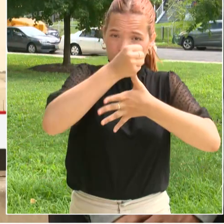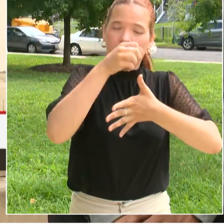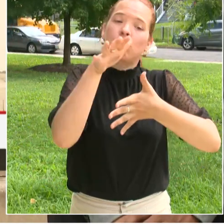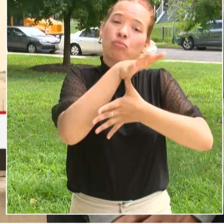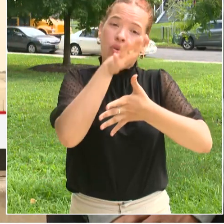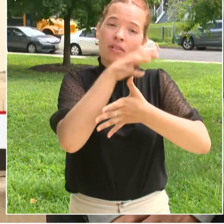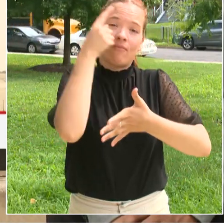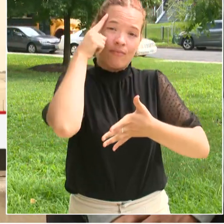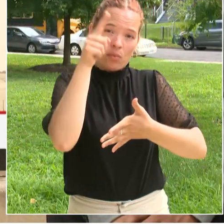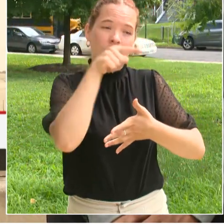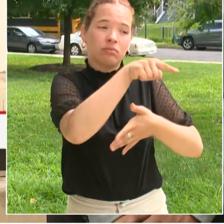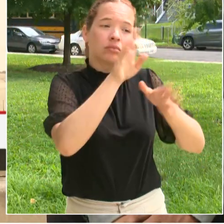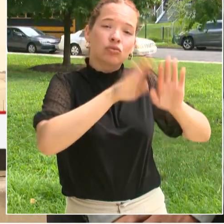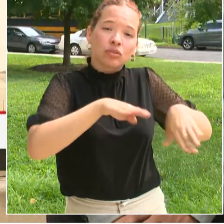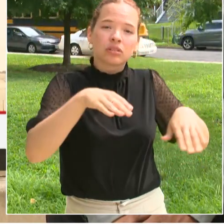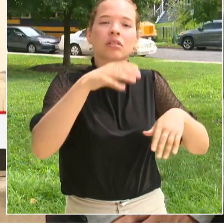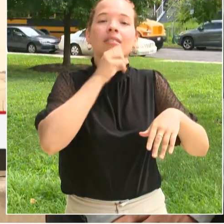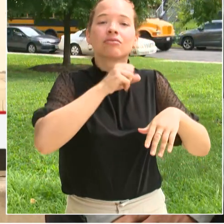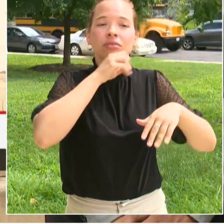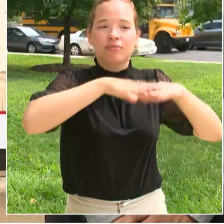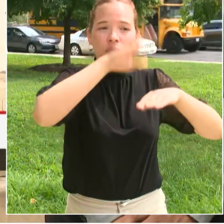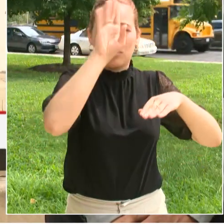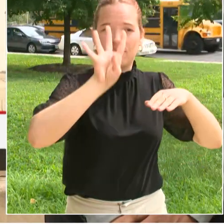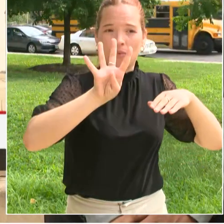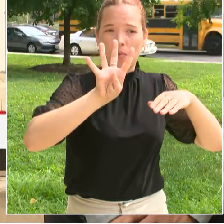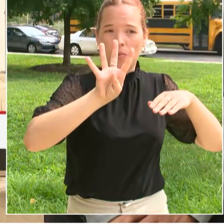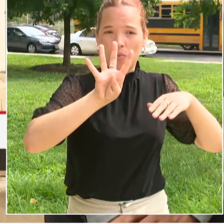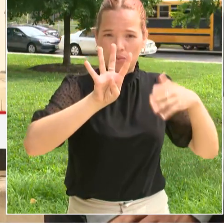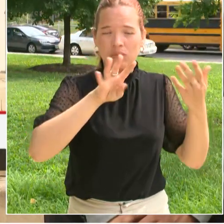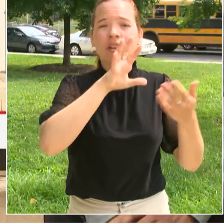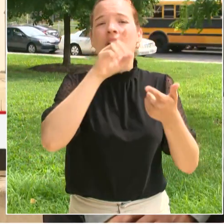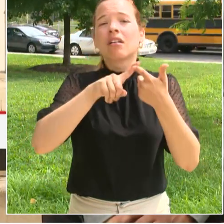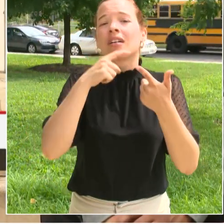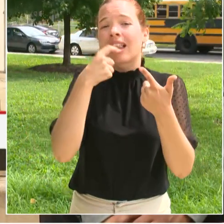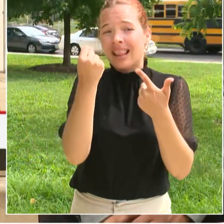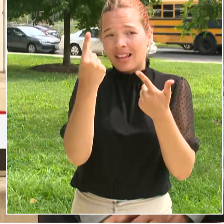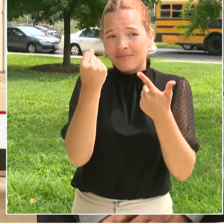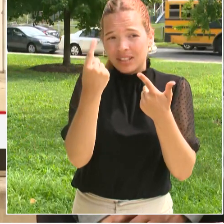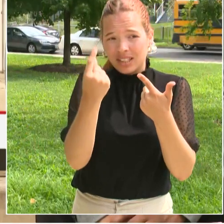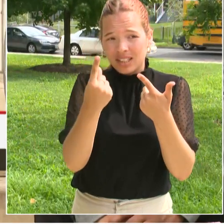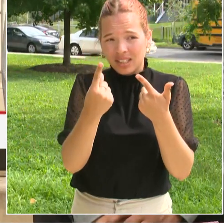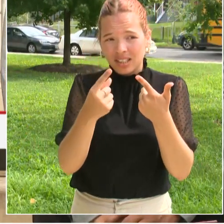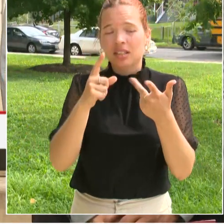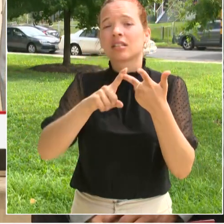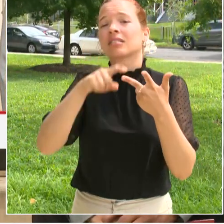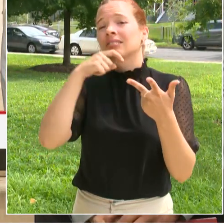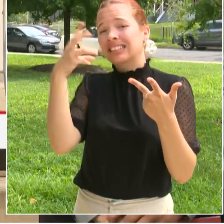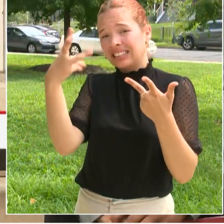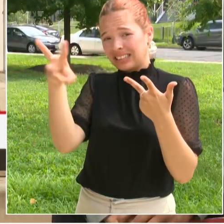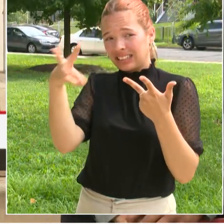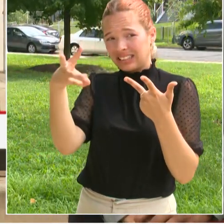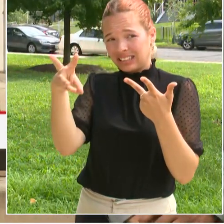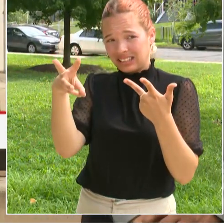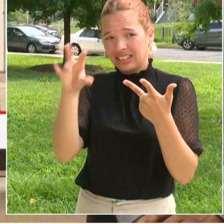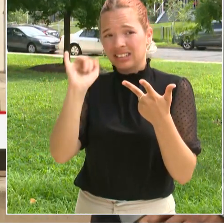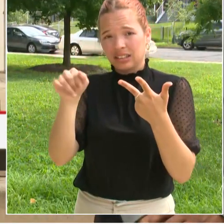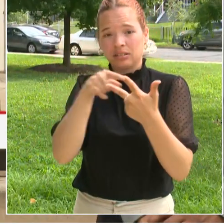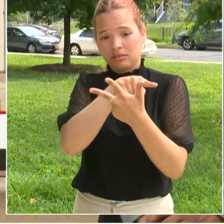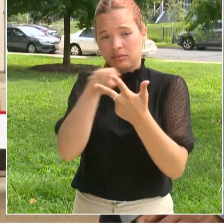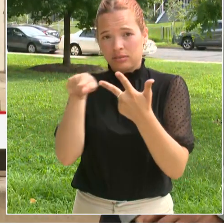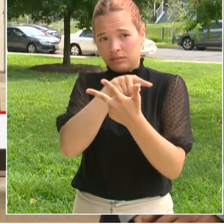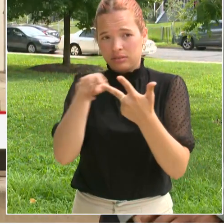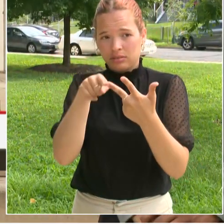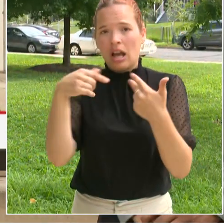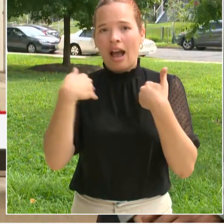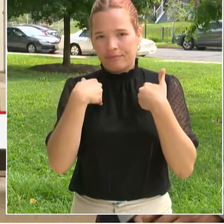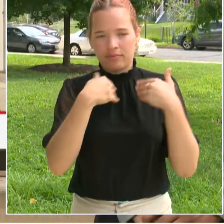age 11, and age 16. For each of those visits there are sort of a new round of vaccines that they need to get. So if your kid is